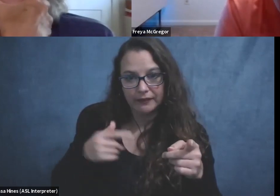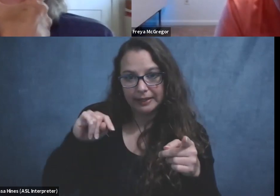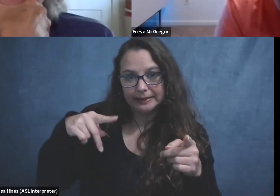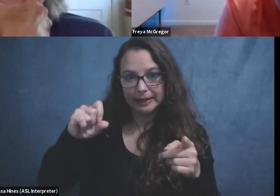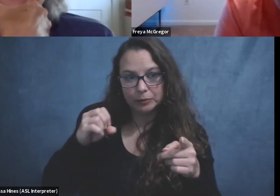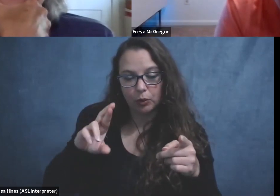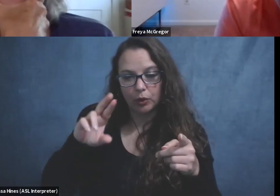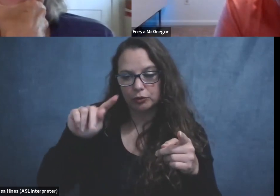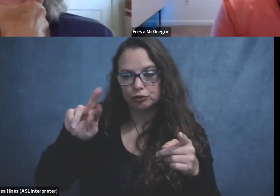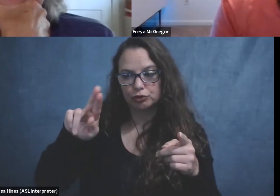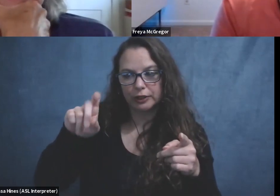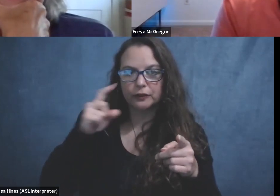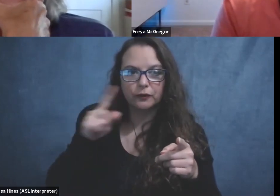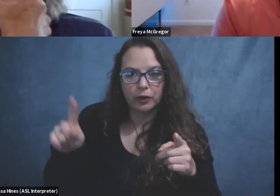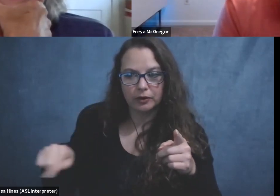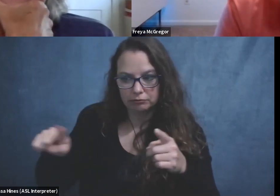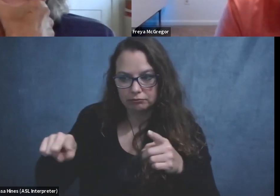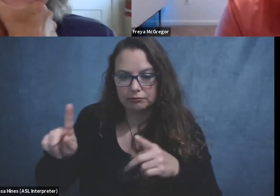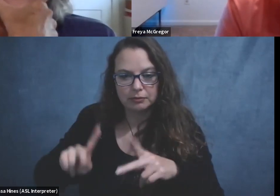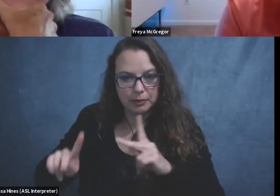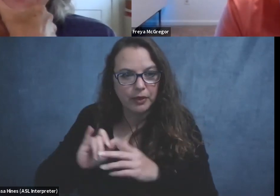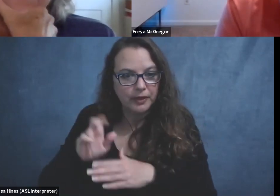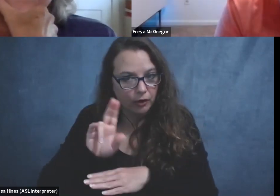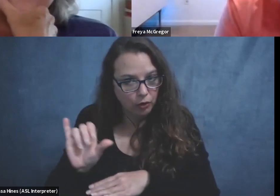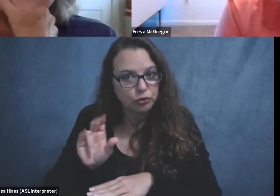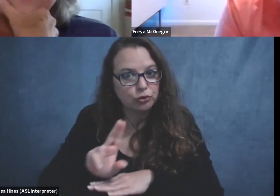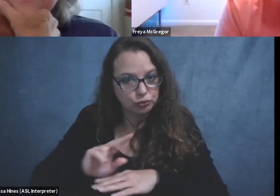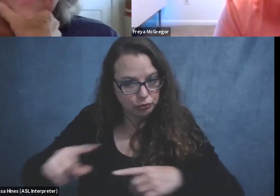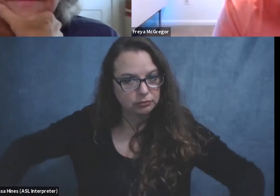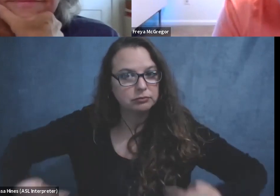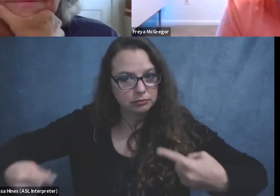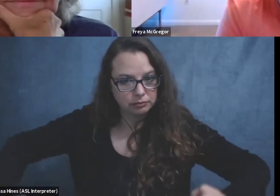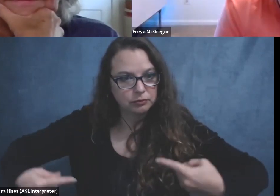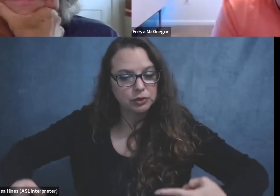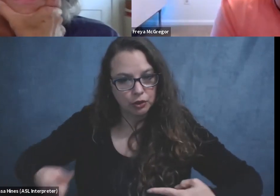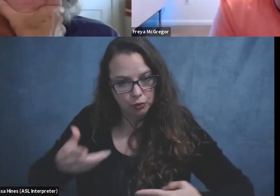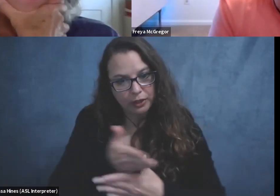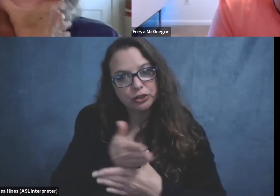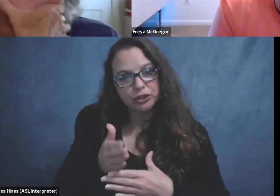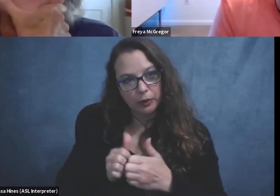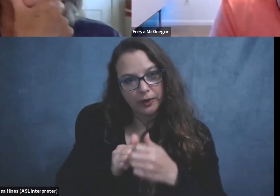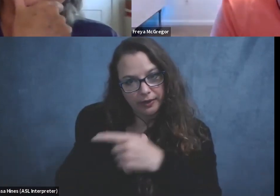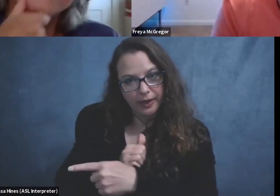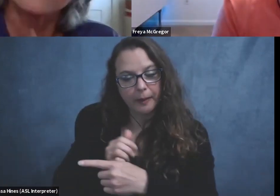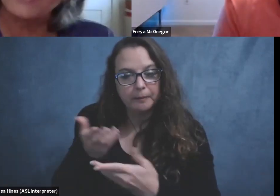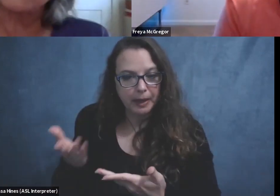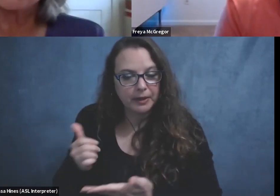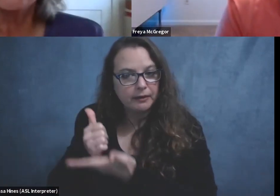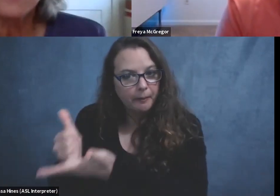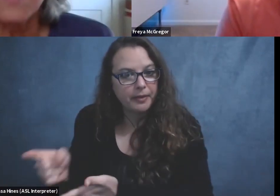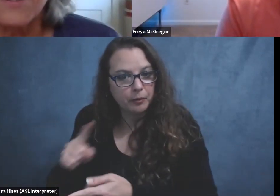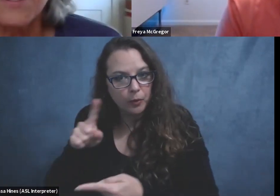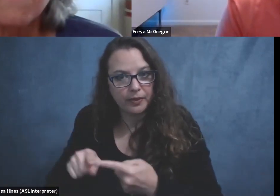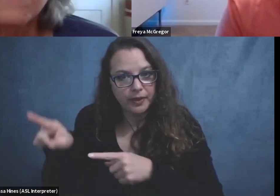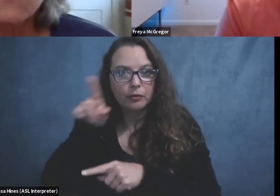folks who also use a manual wheelchair that you'd like to share in case it's helpful for them when they're birding? Thank